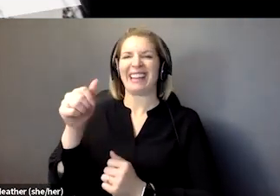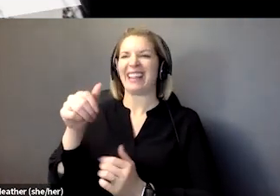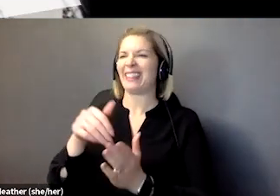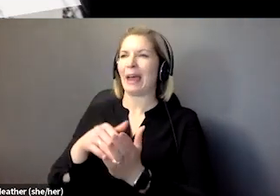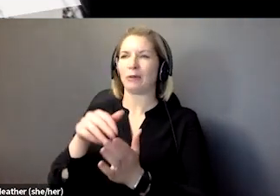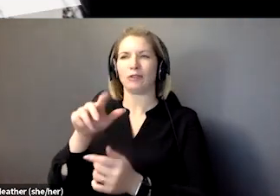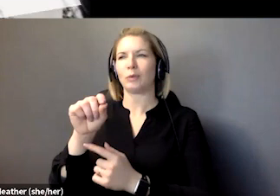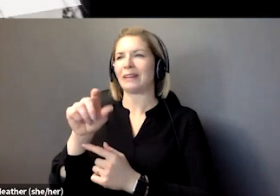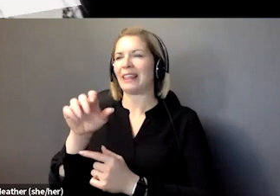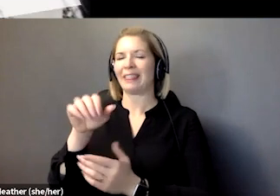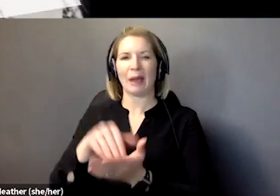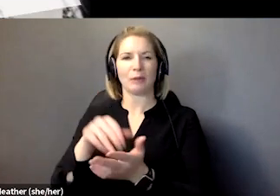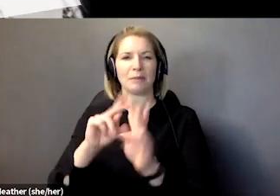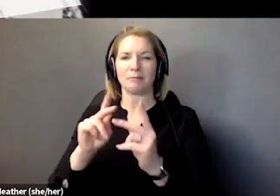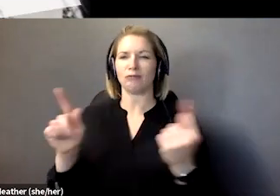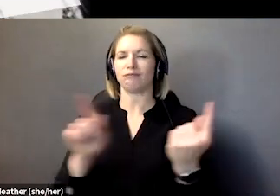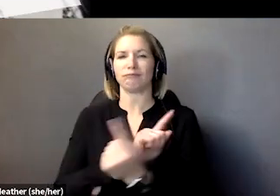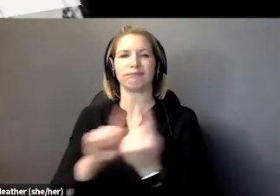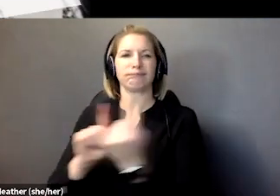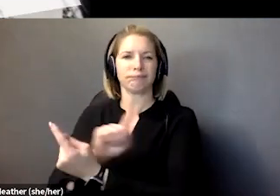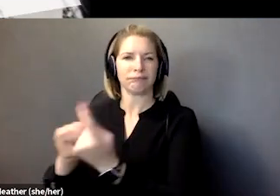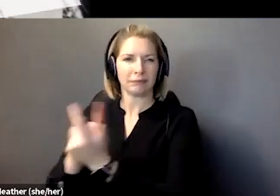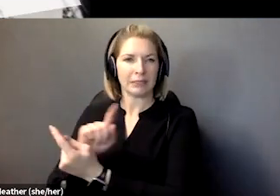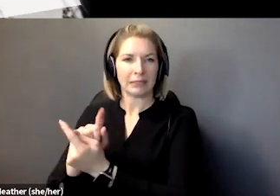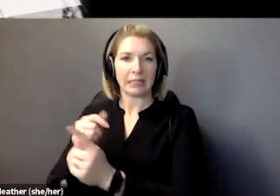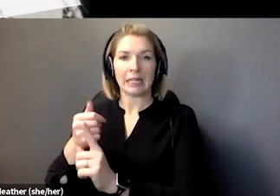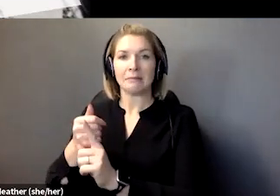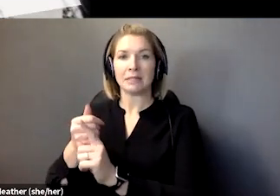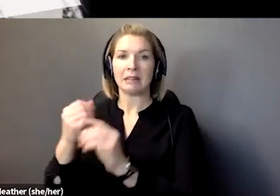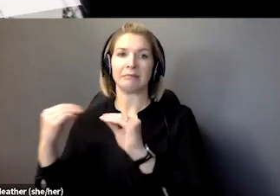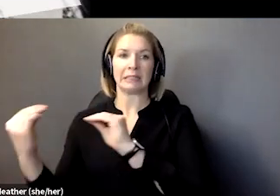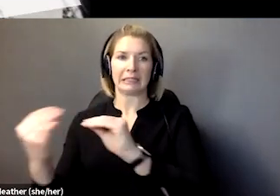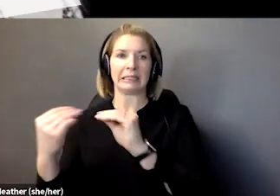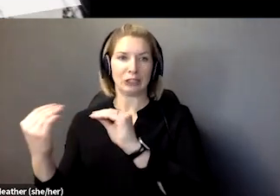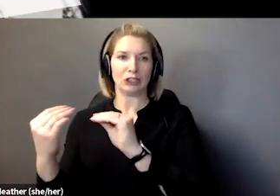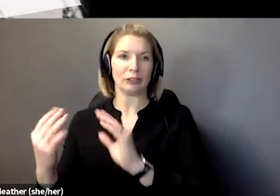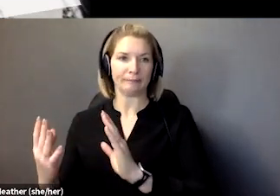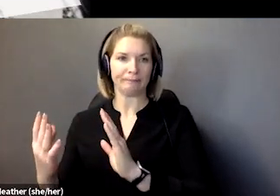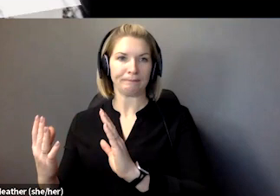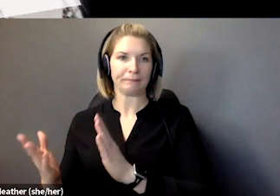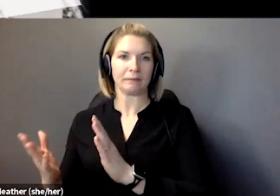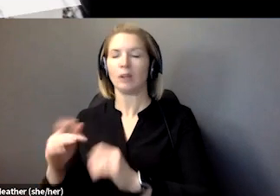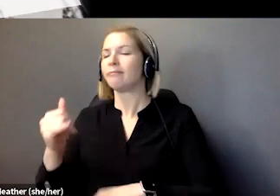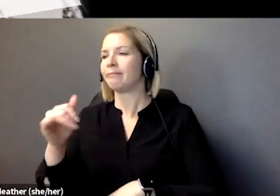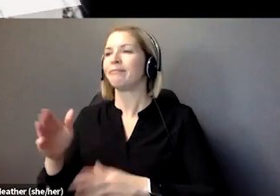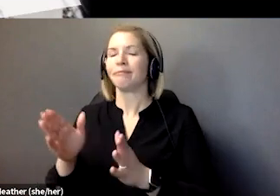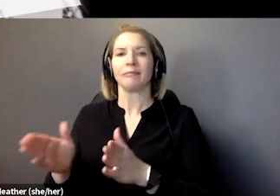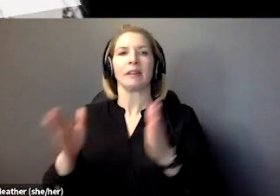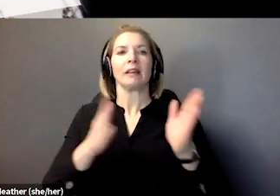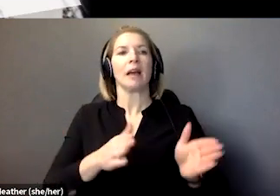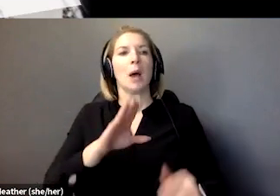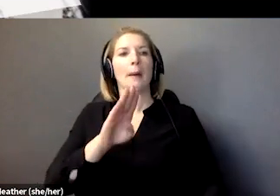And Professor Paul Bruce, 2080, is a disability reformer,